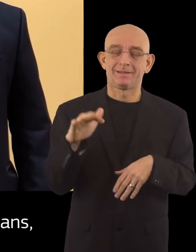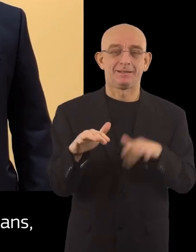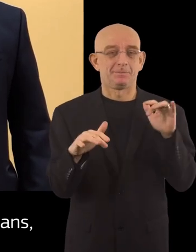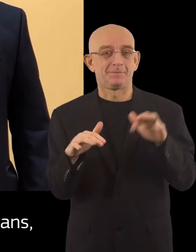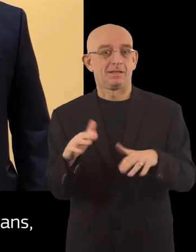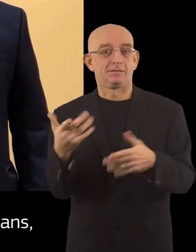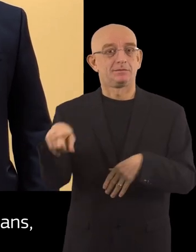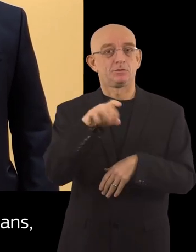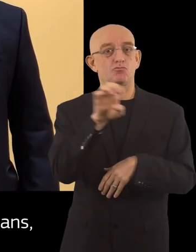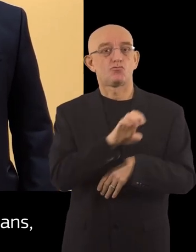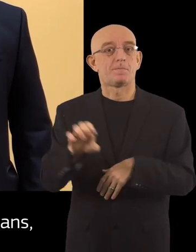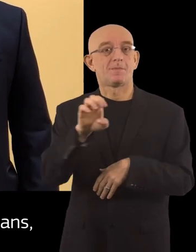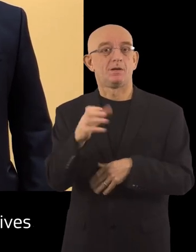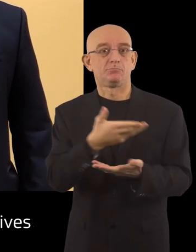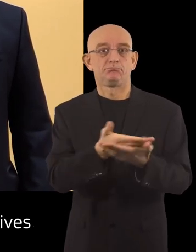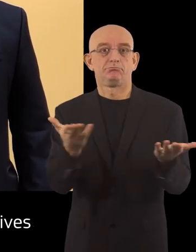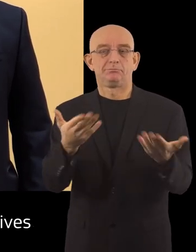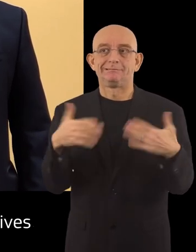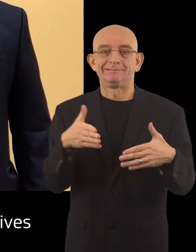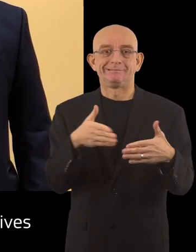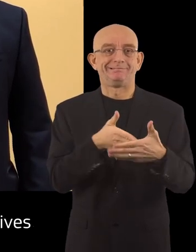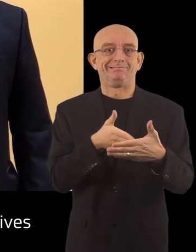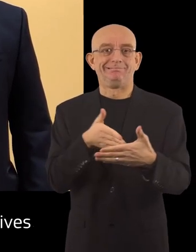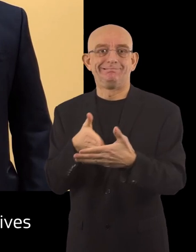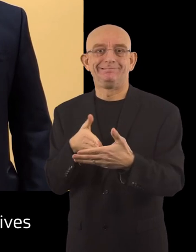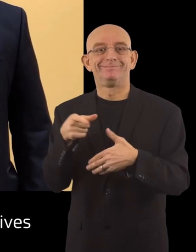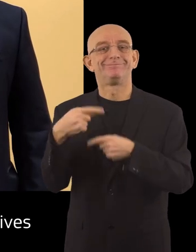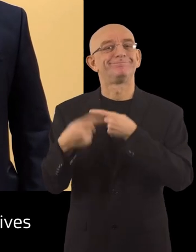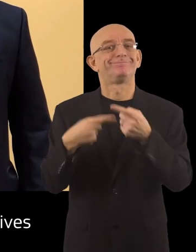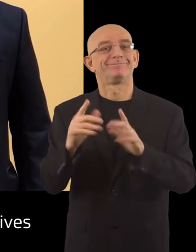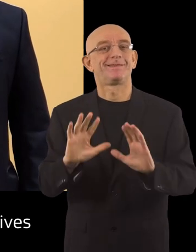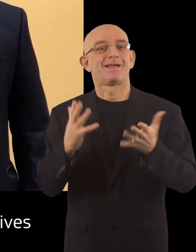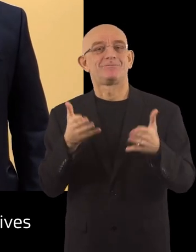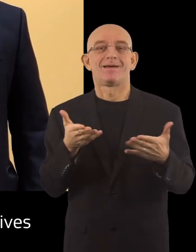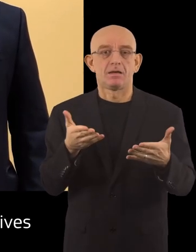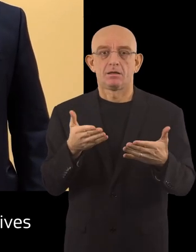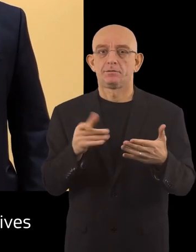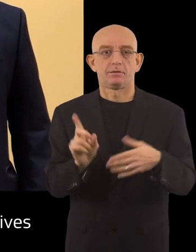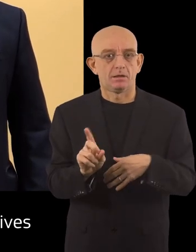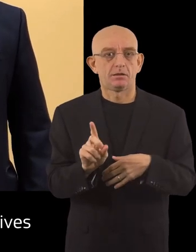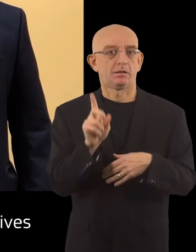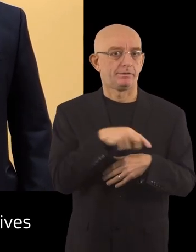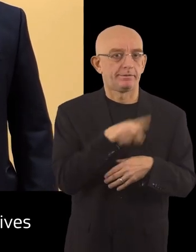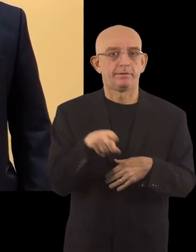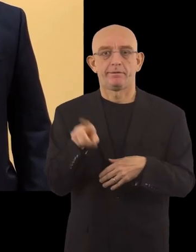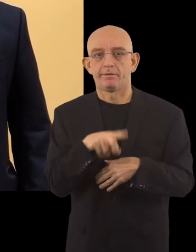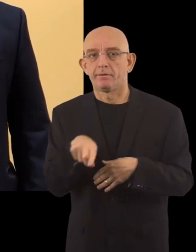millions of Europeans are experiencing limitations in their daily lives,